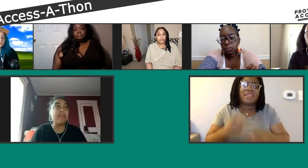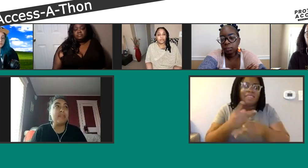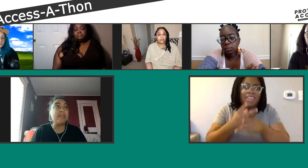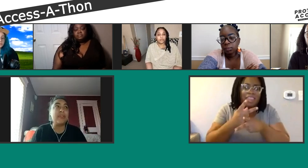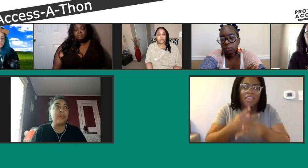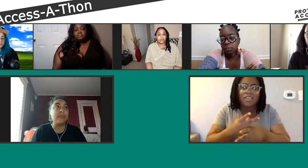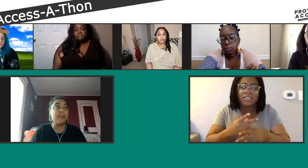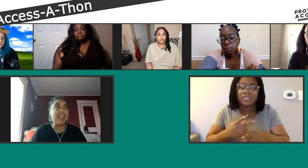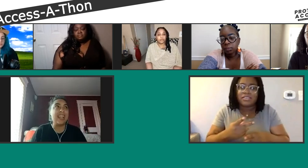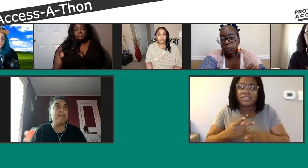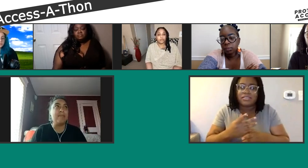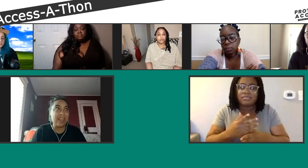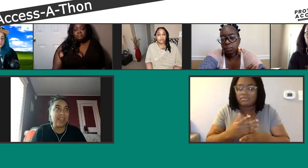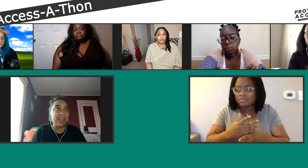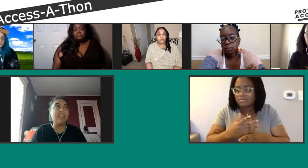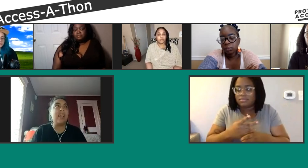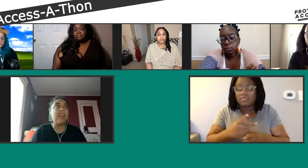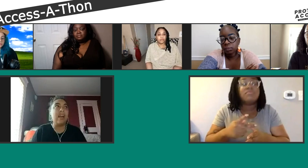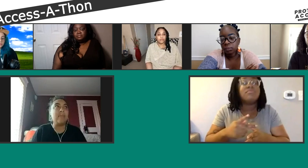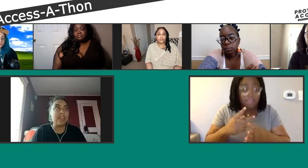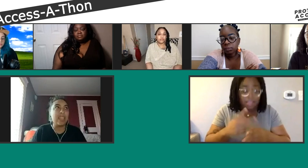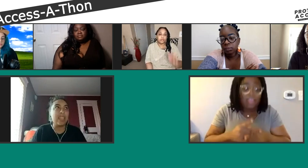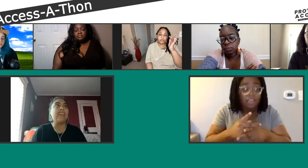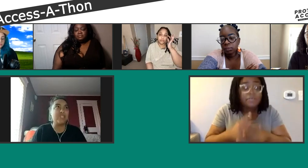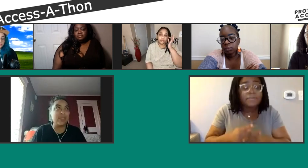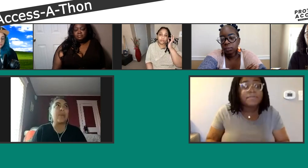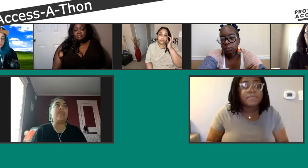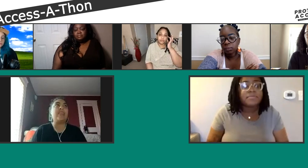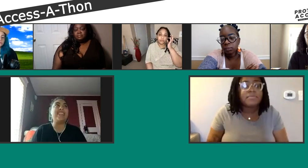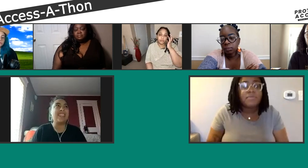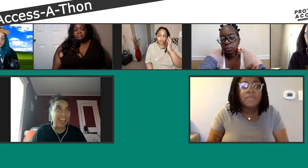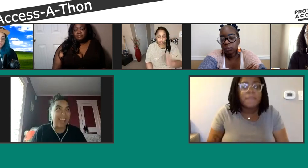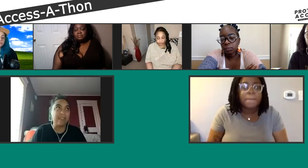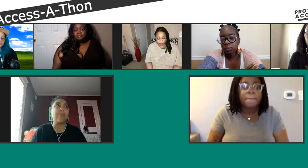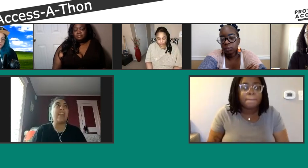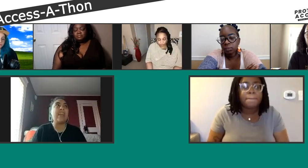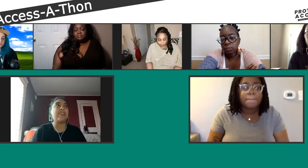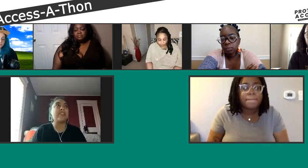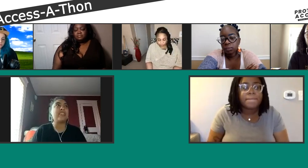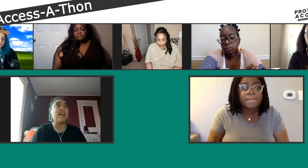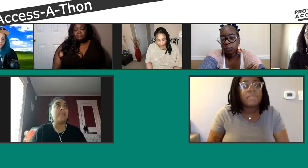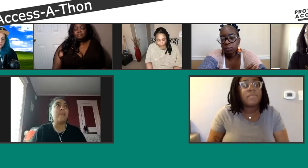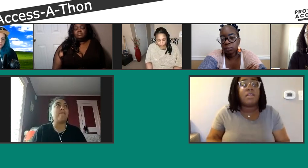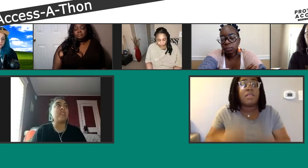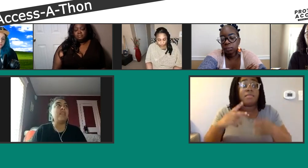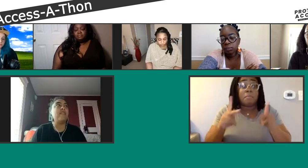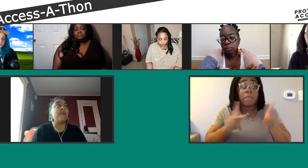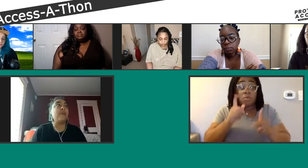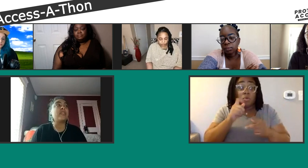how difficult that's been, um, navigating insurance companies, the lack of providers, um,